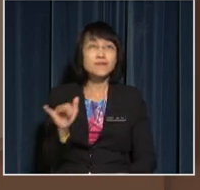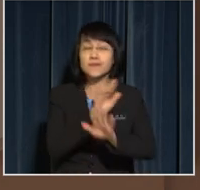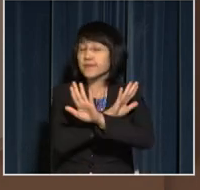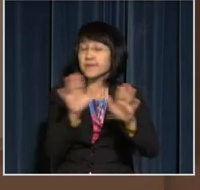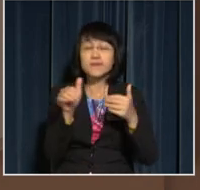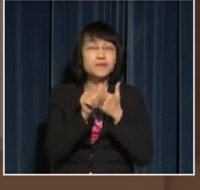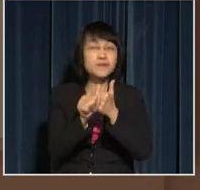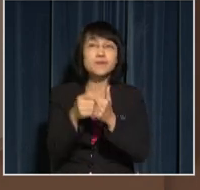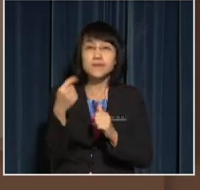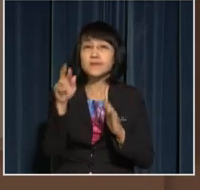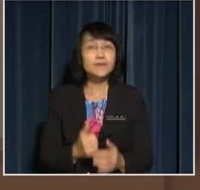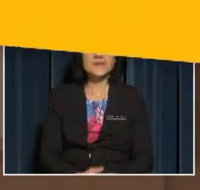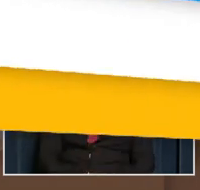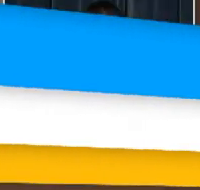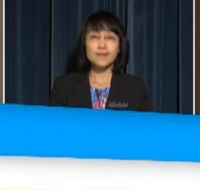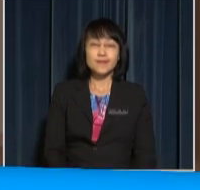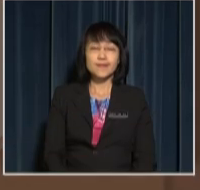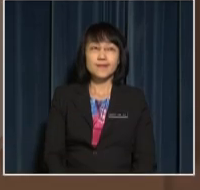have disobeyed the rules